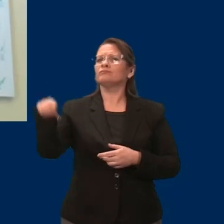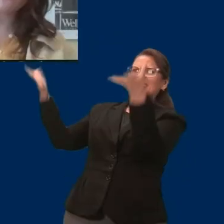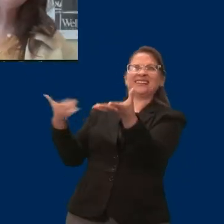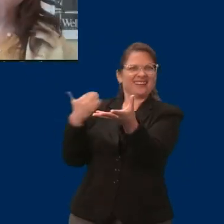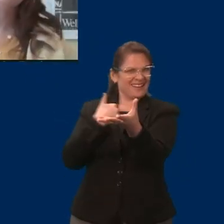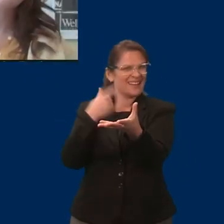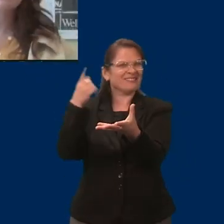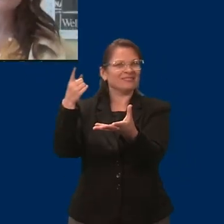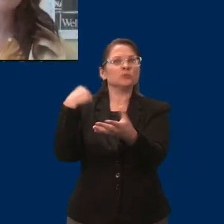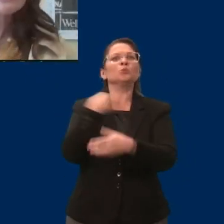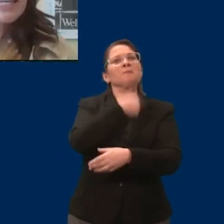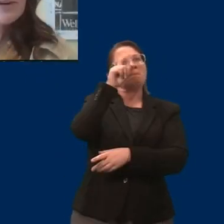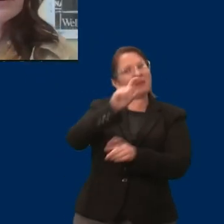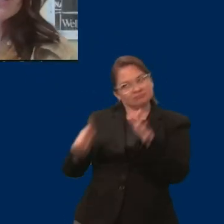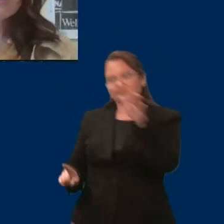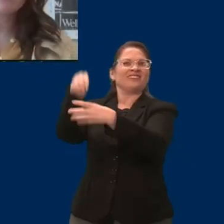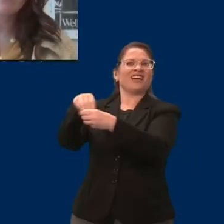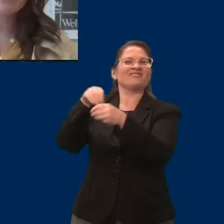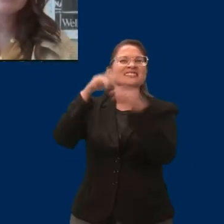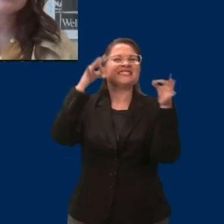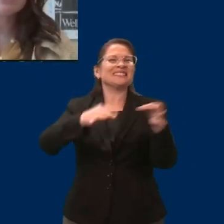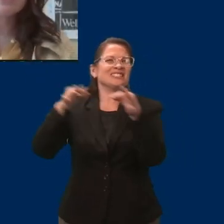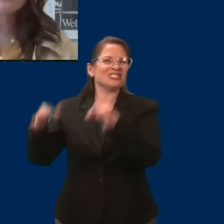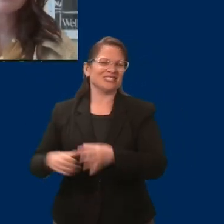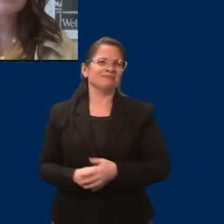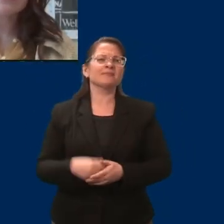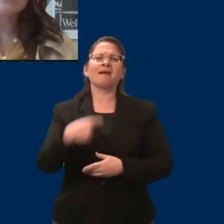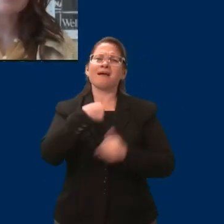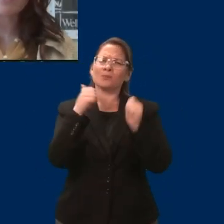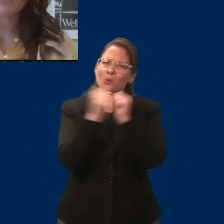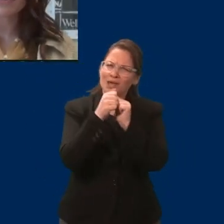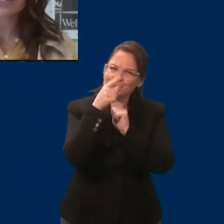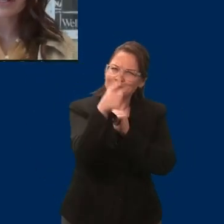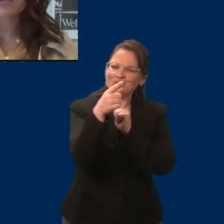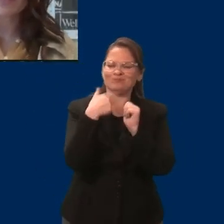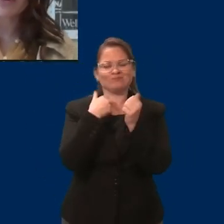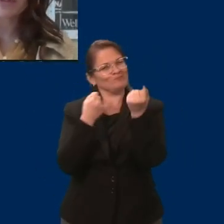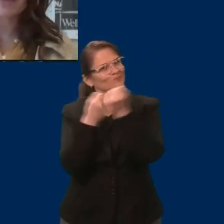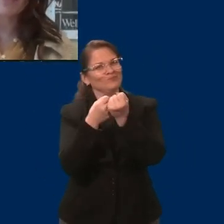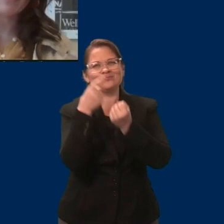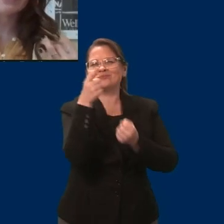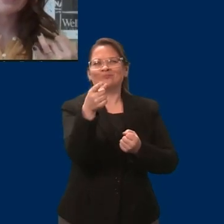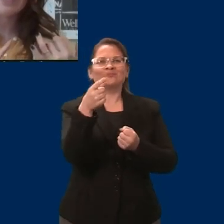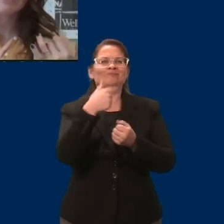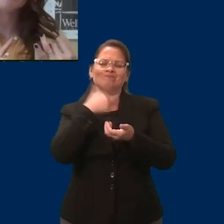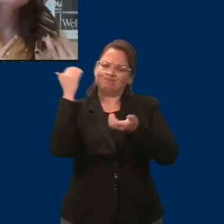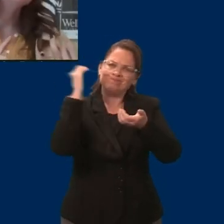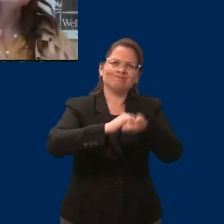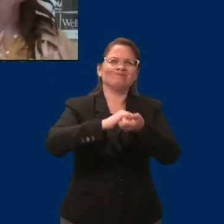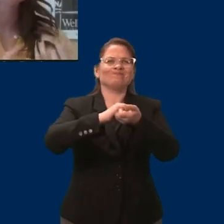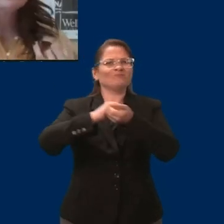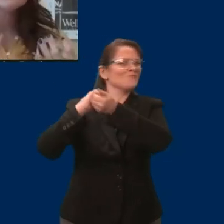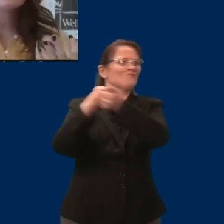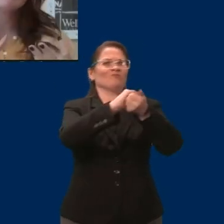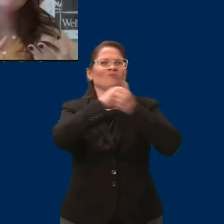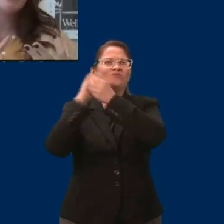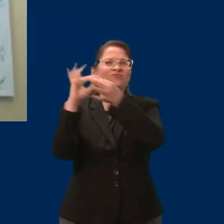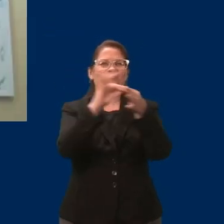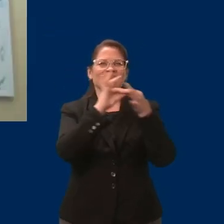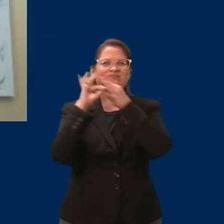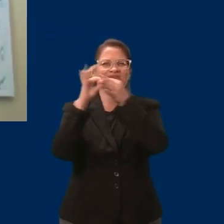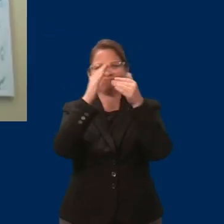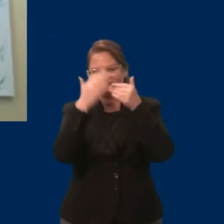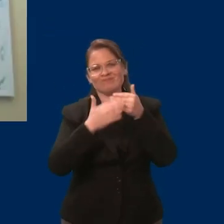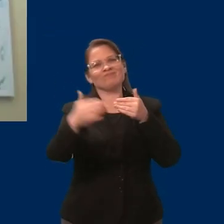you. So we are with you. We want to continue to be partners in this work with you where we can have an inclusive